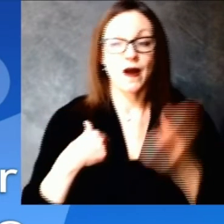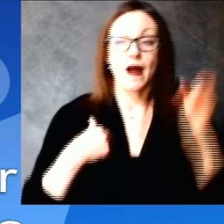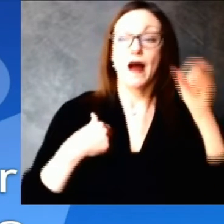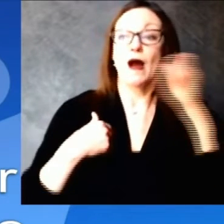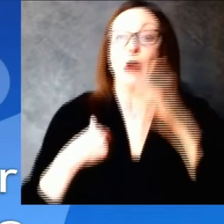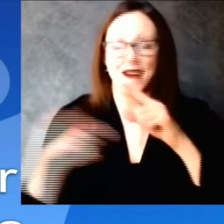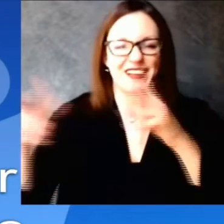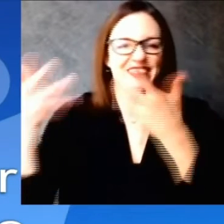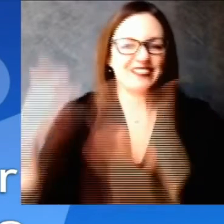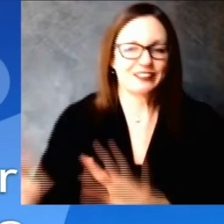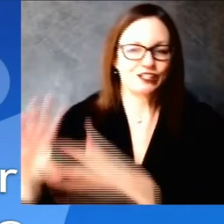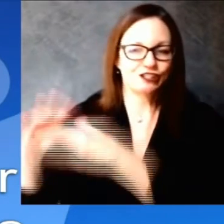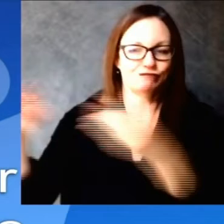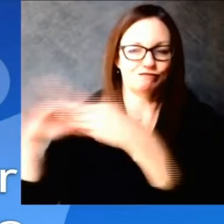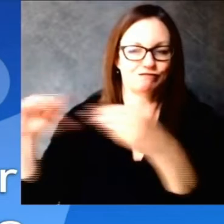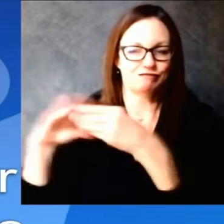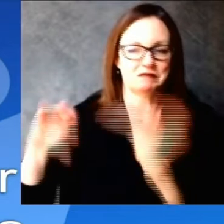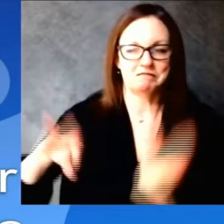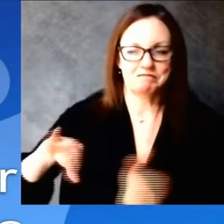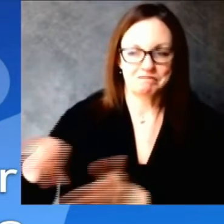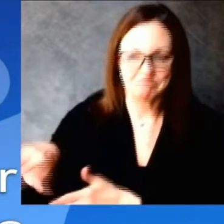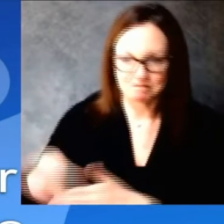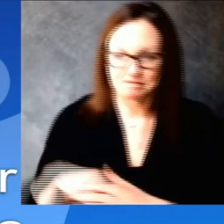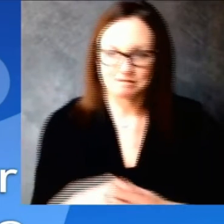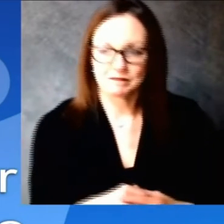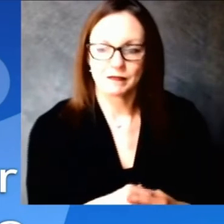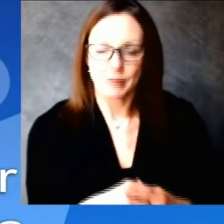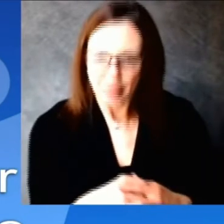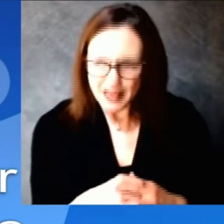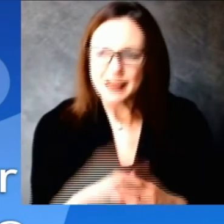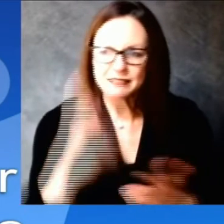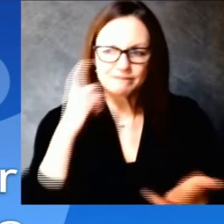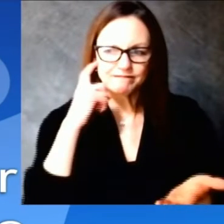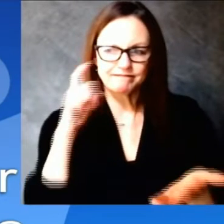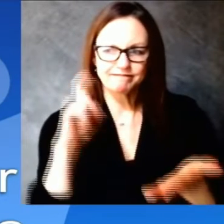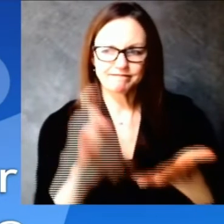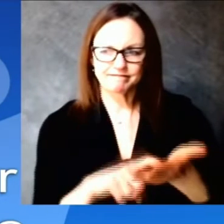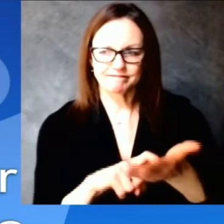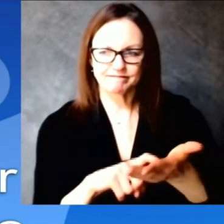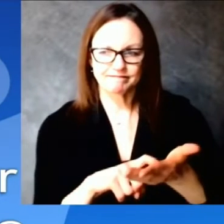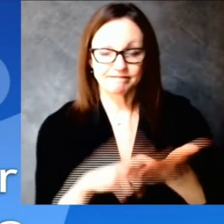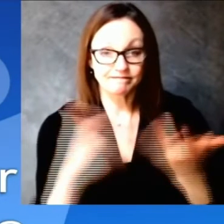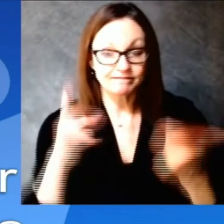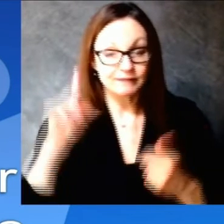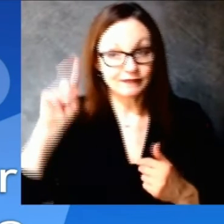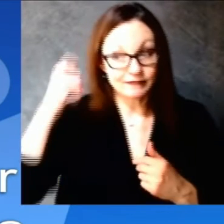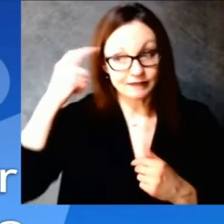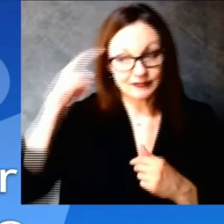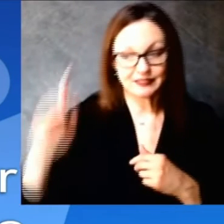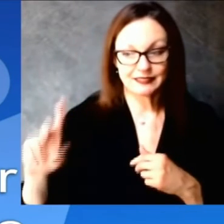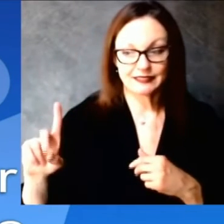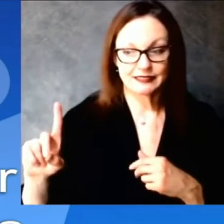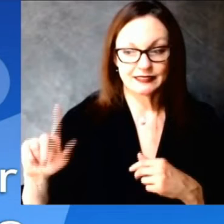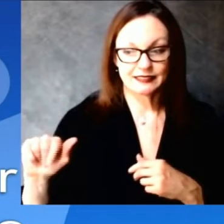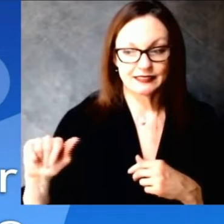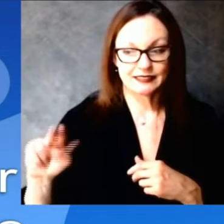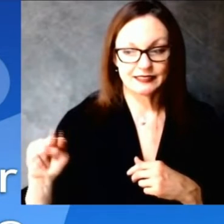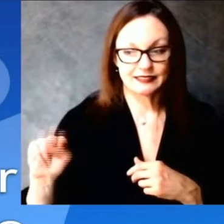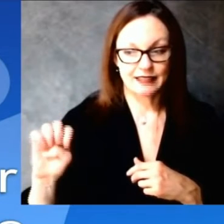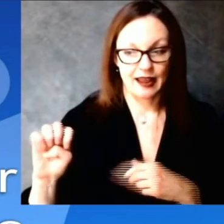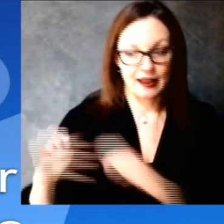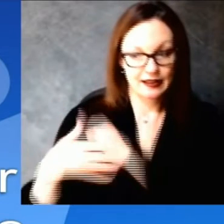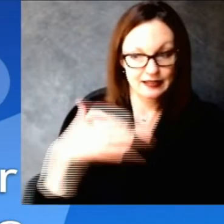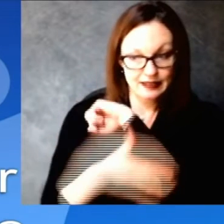is significantly behind dane and a number of other counties i think it's like 64th and i know you talked about some of the reasons